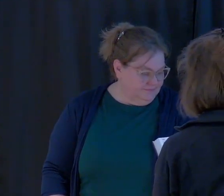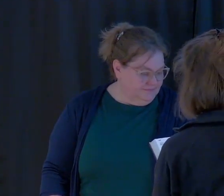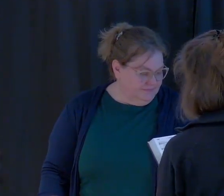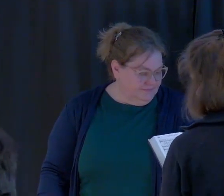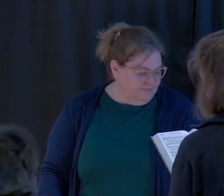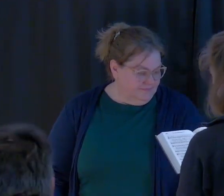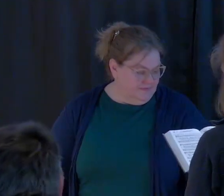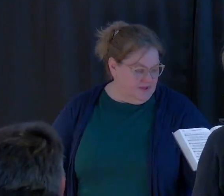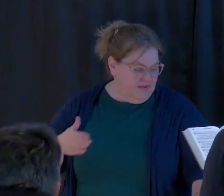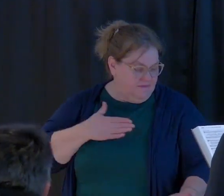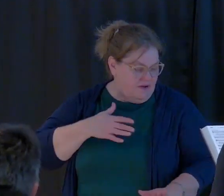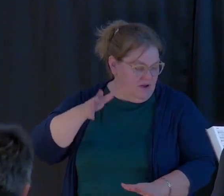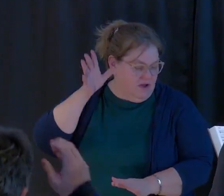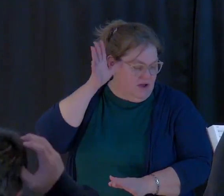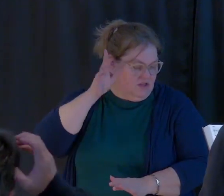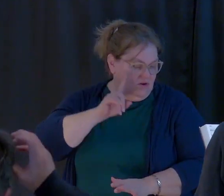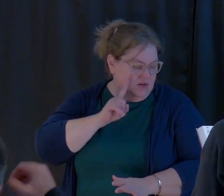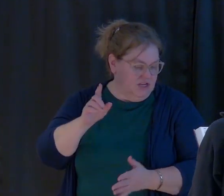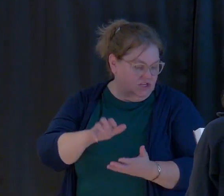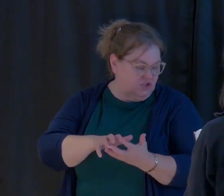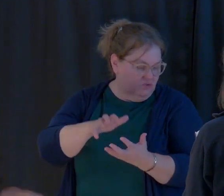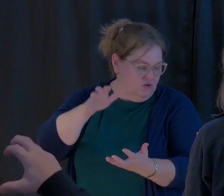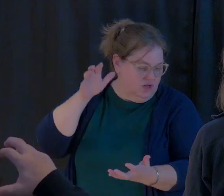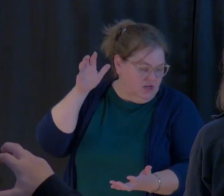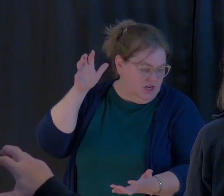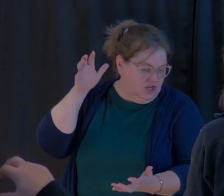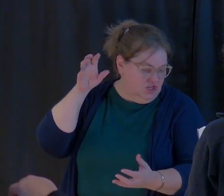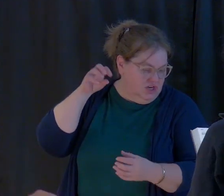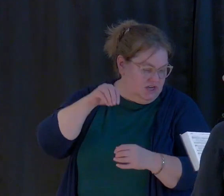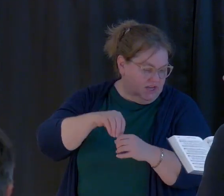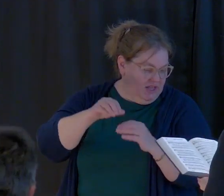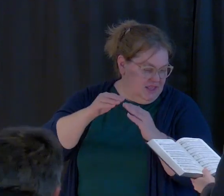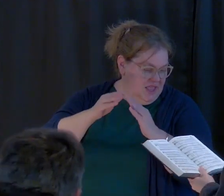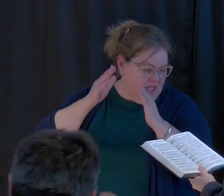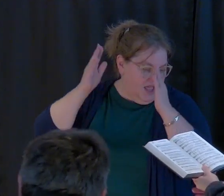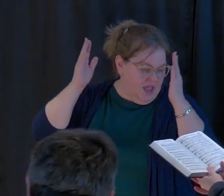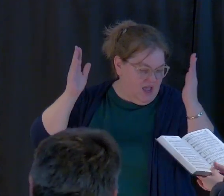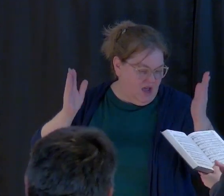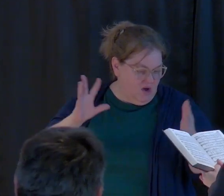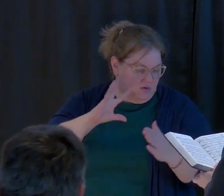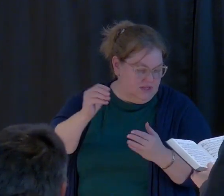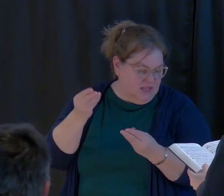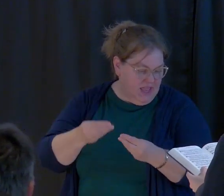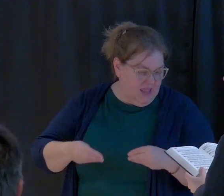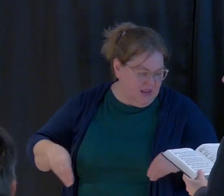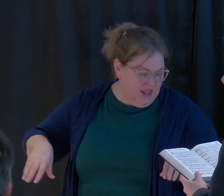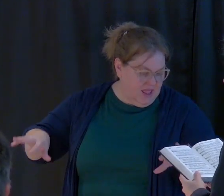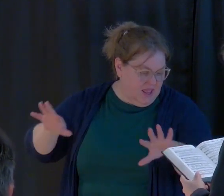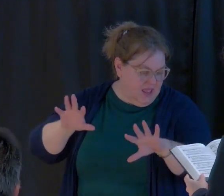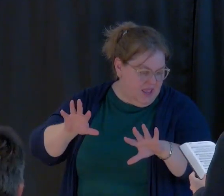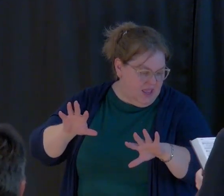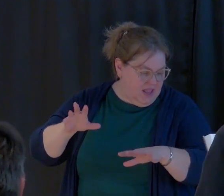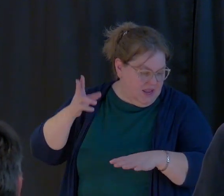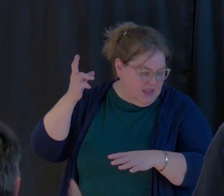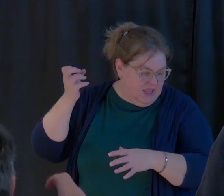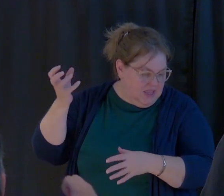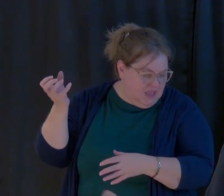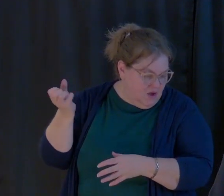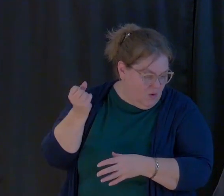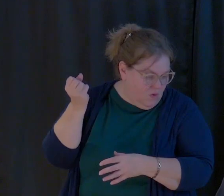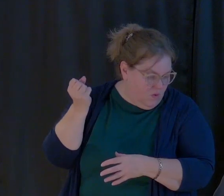My Father is rich in houses and lands.